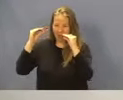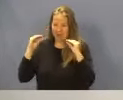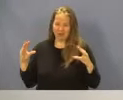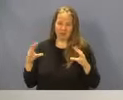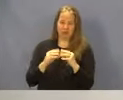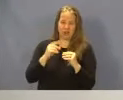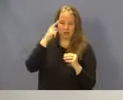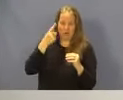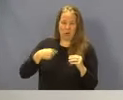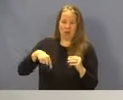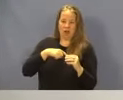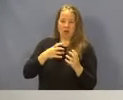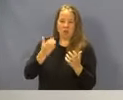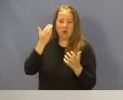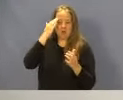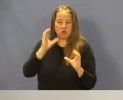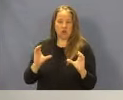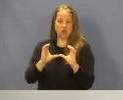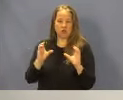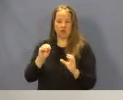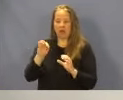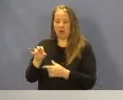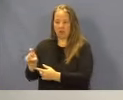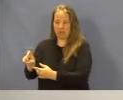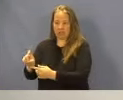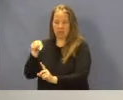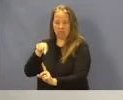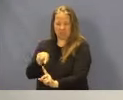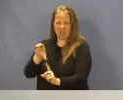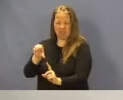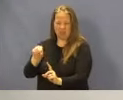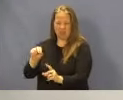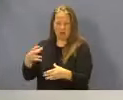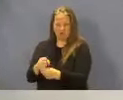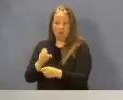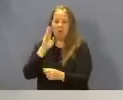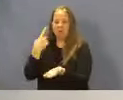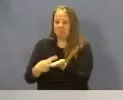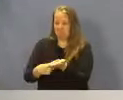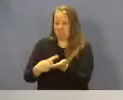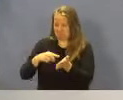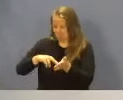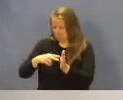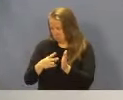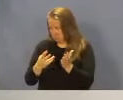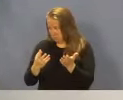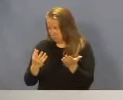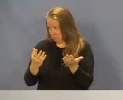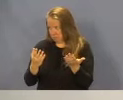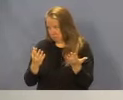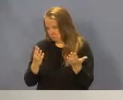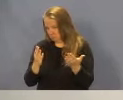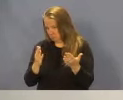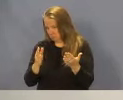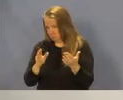of us interested in certificate of need and how important that is. And there'll be discussion going on throughout the later